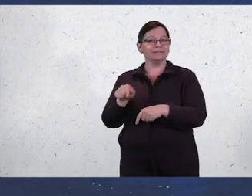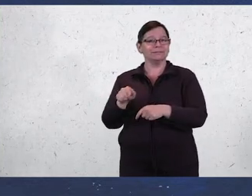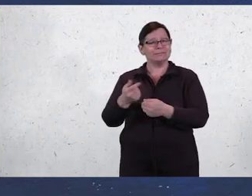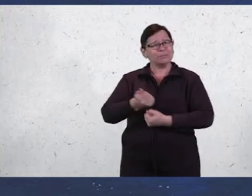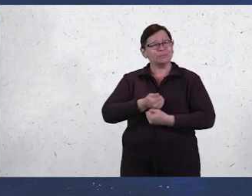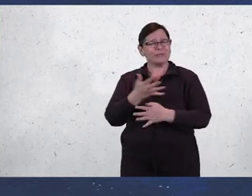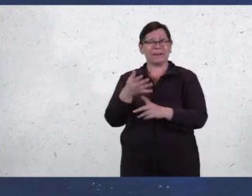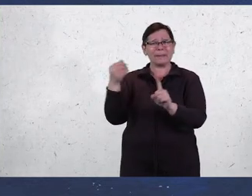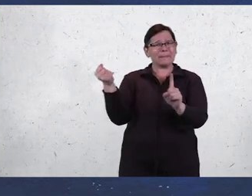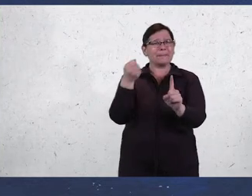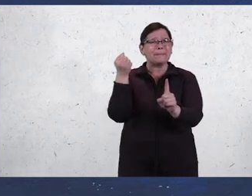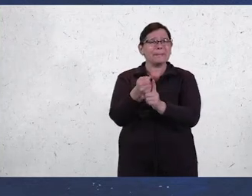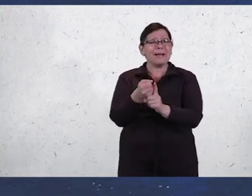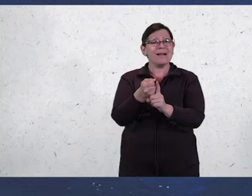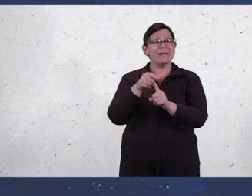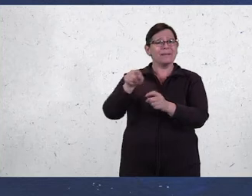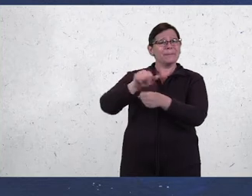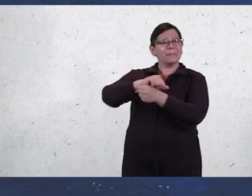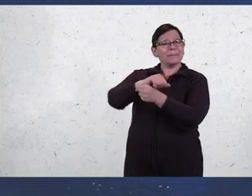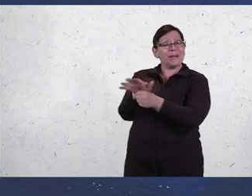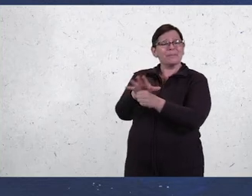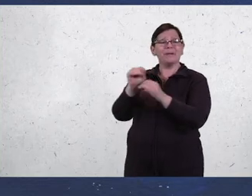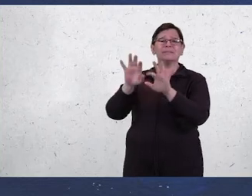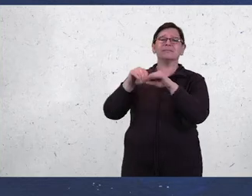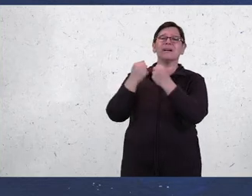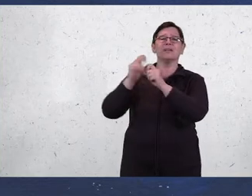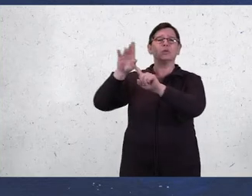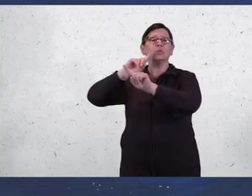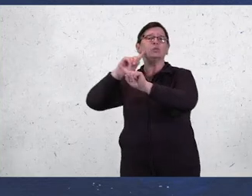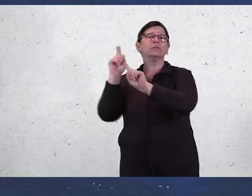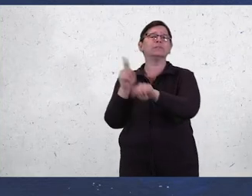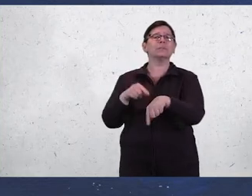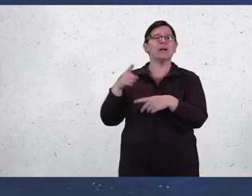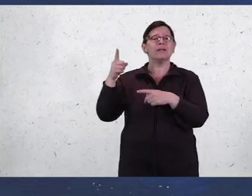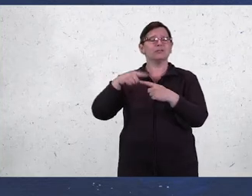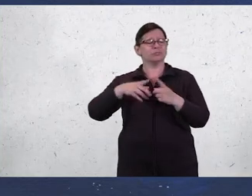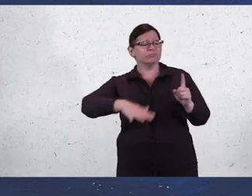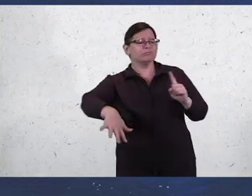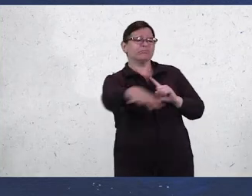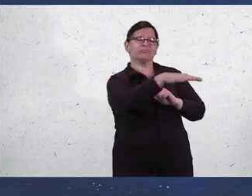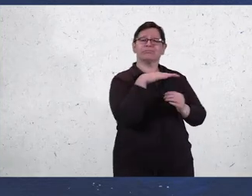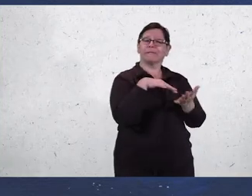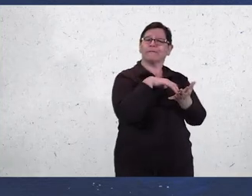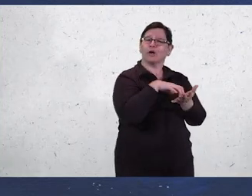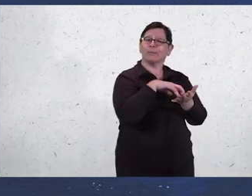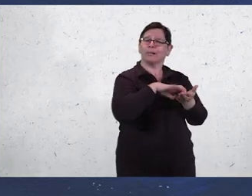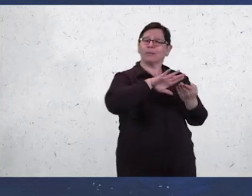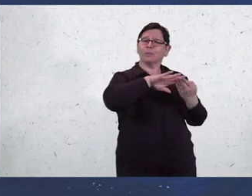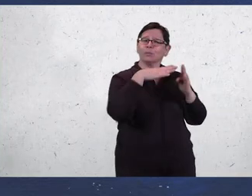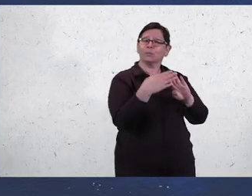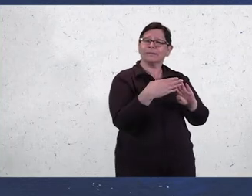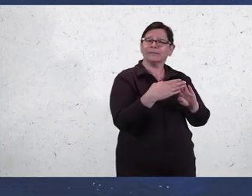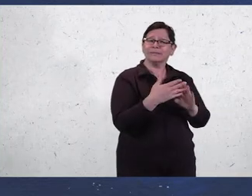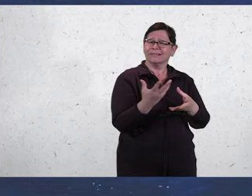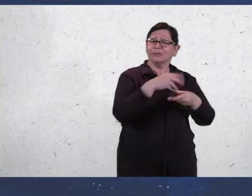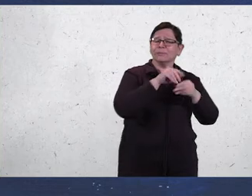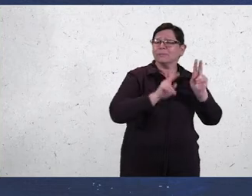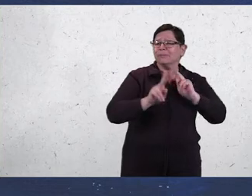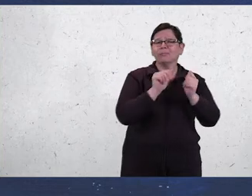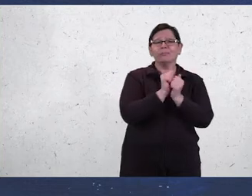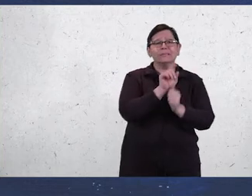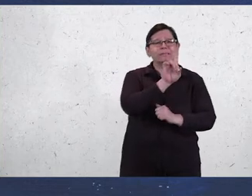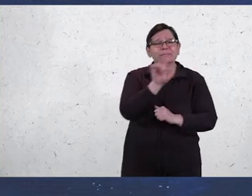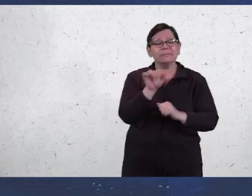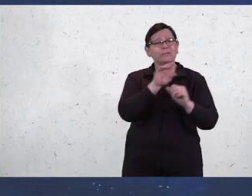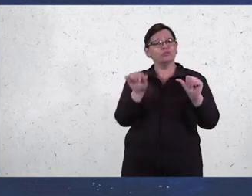impact the pandemic and society's response to it is having on the most vulnerable in our communities, including people with